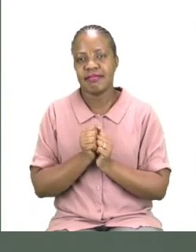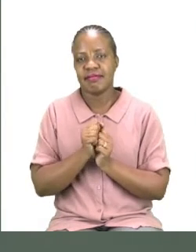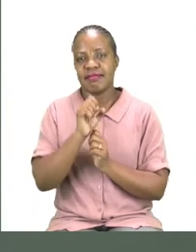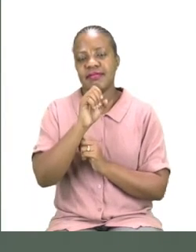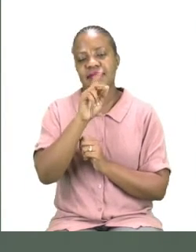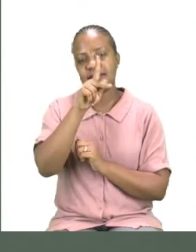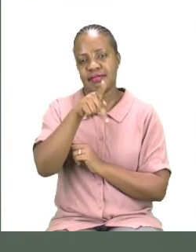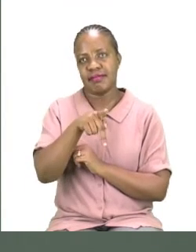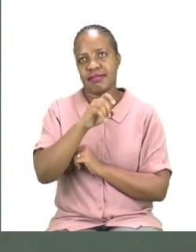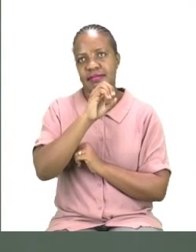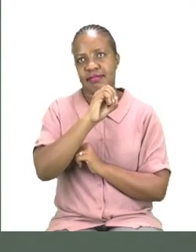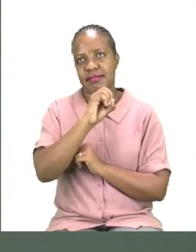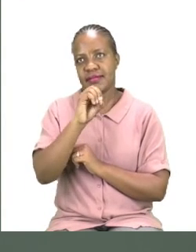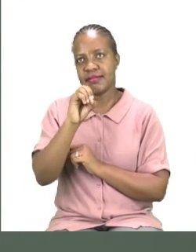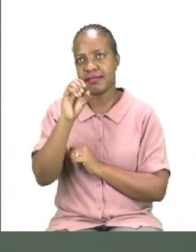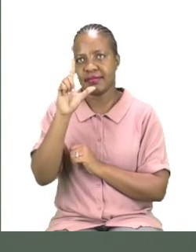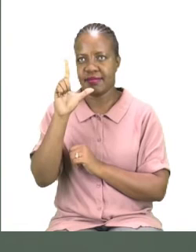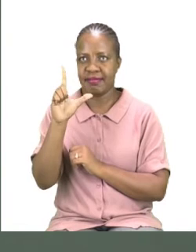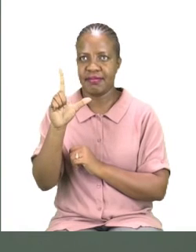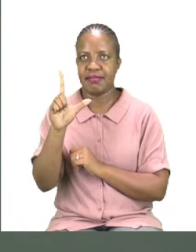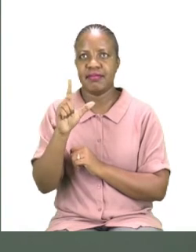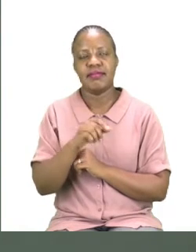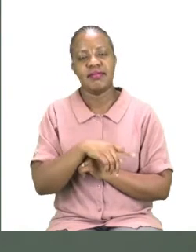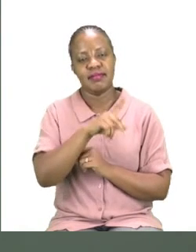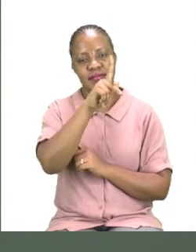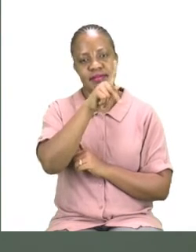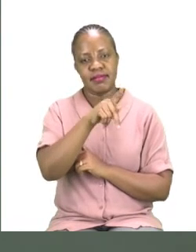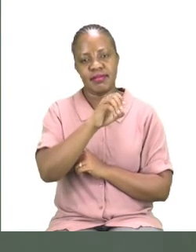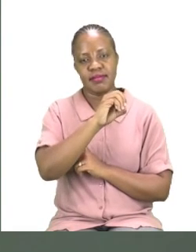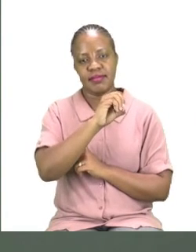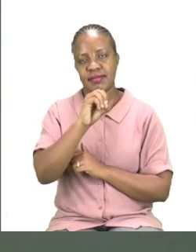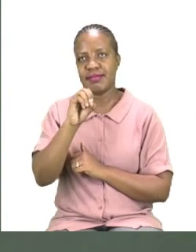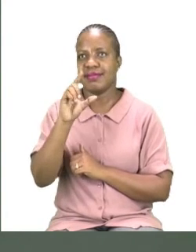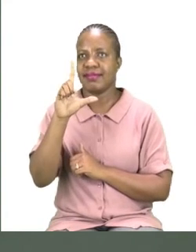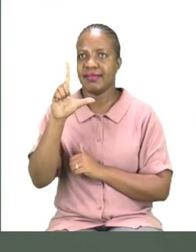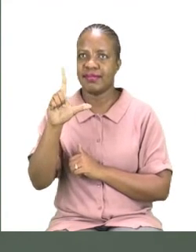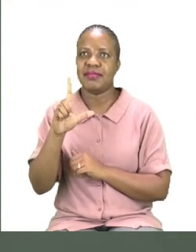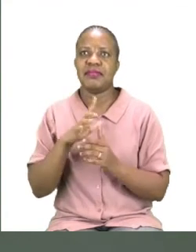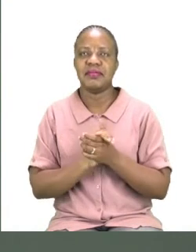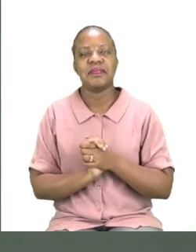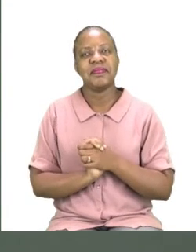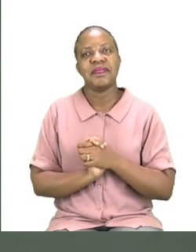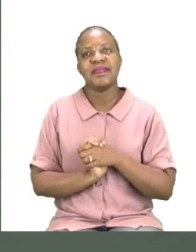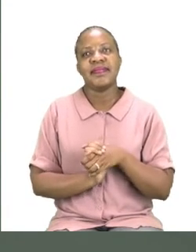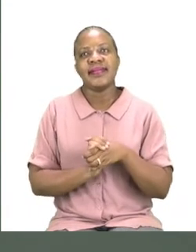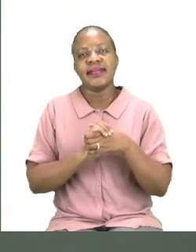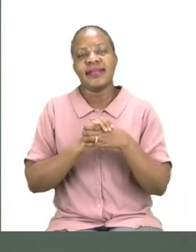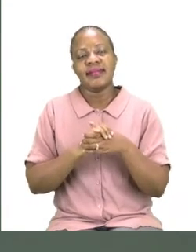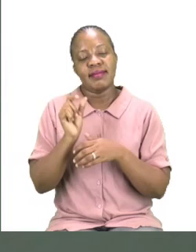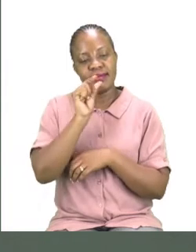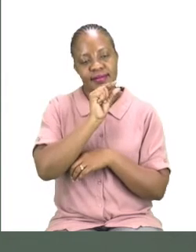So you're going to look for the word pool and I'm going to look for it here. Let's go. Now the word pool